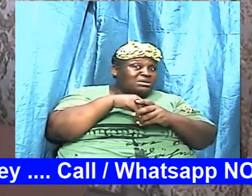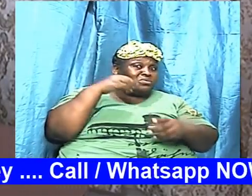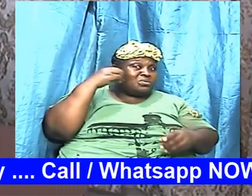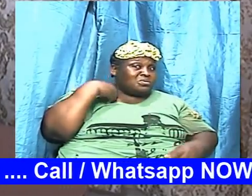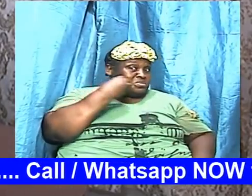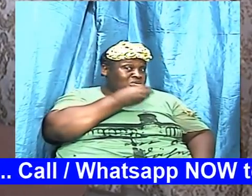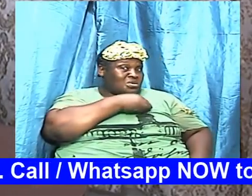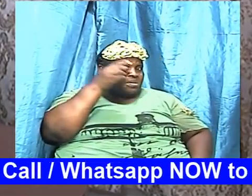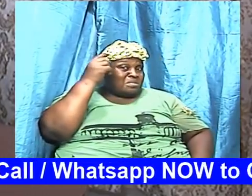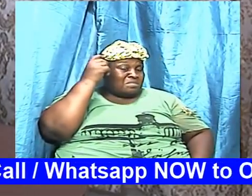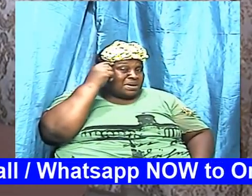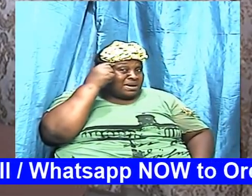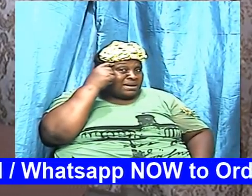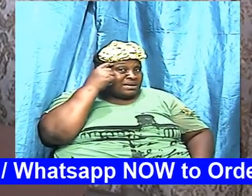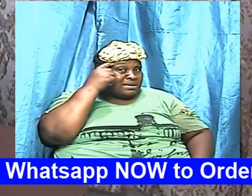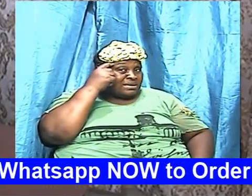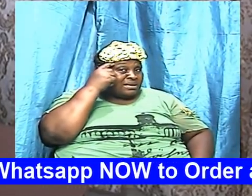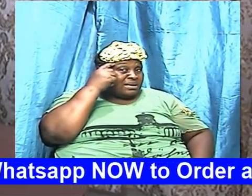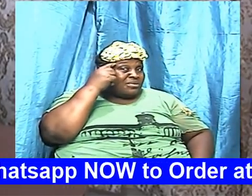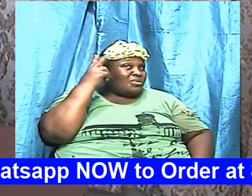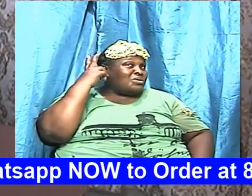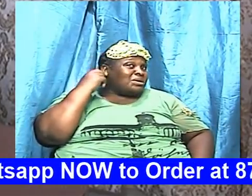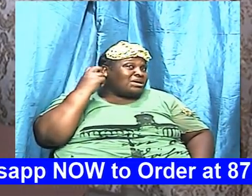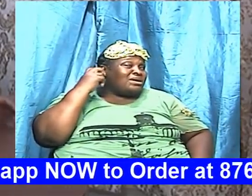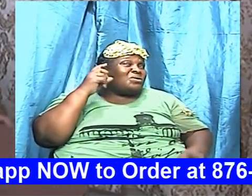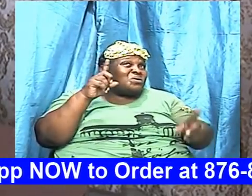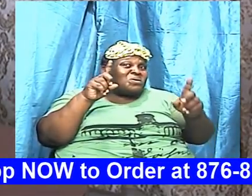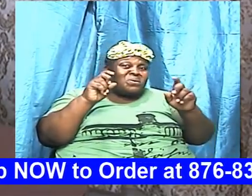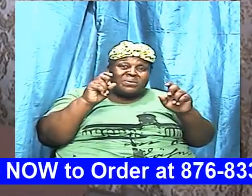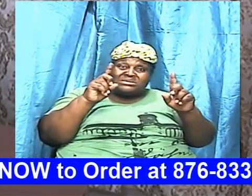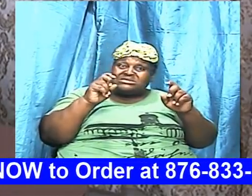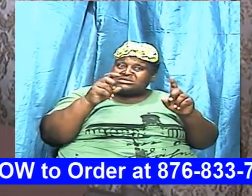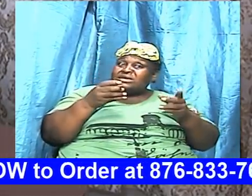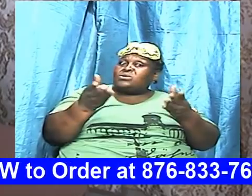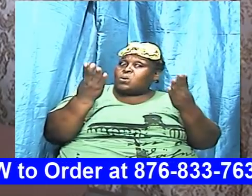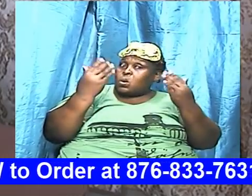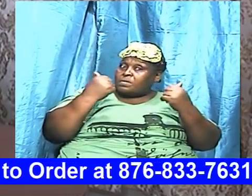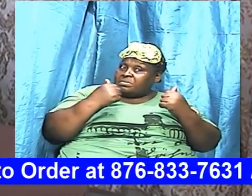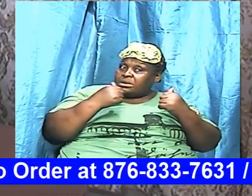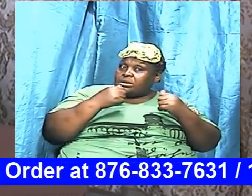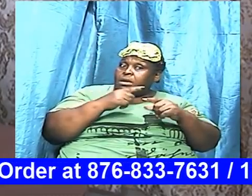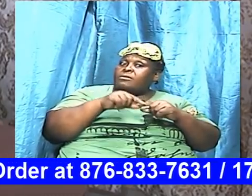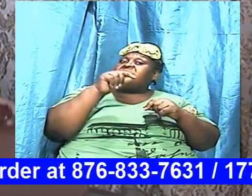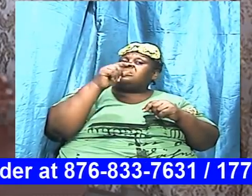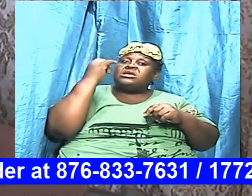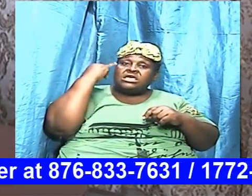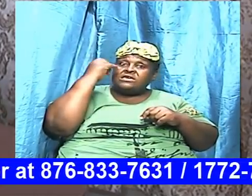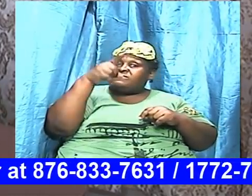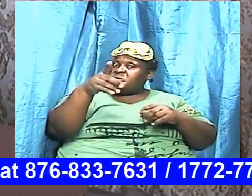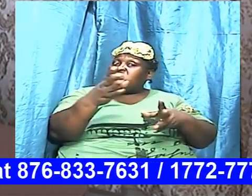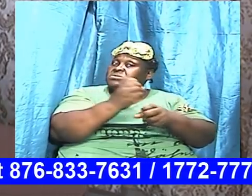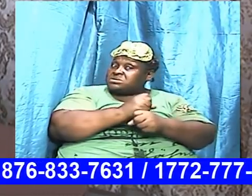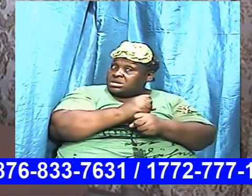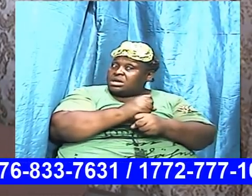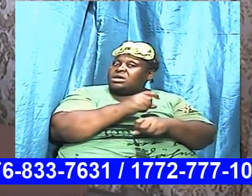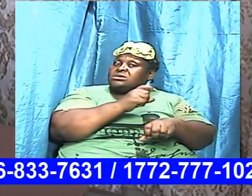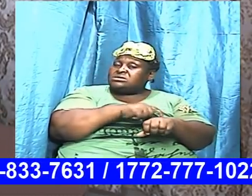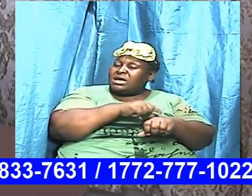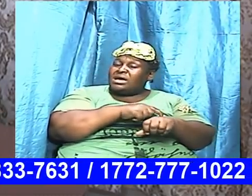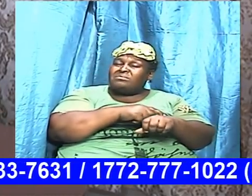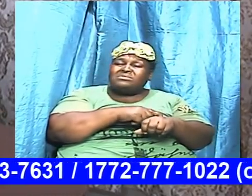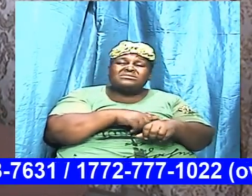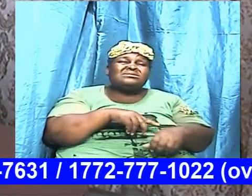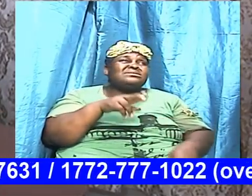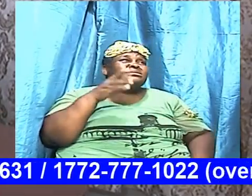going to hear questions coming and if you take time out saints of God and be very keen